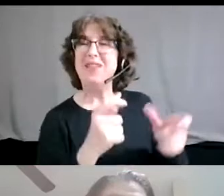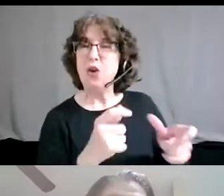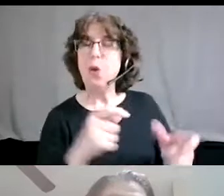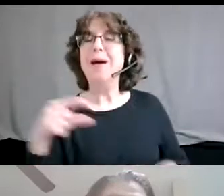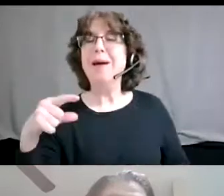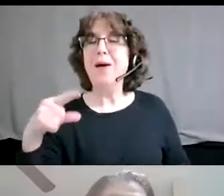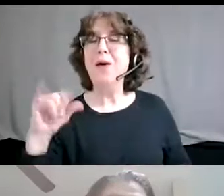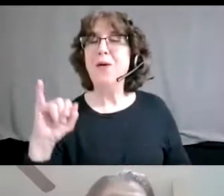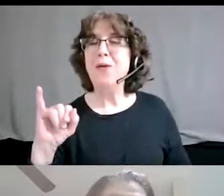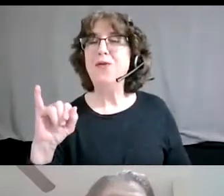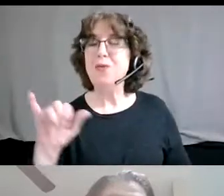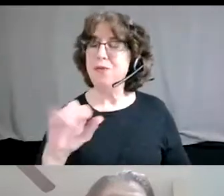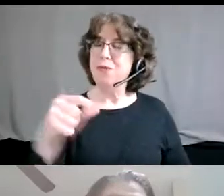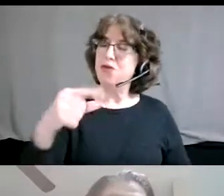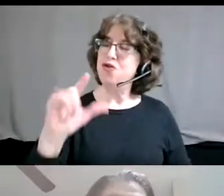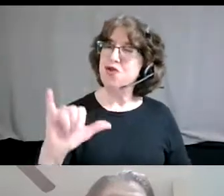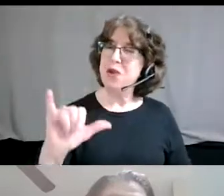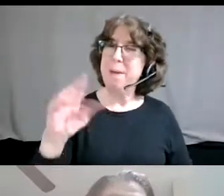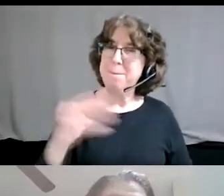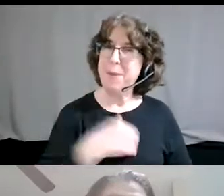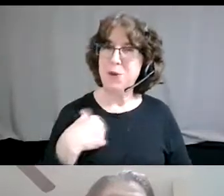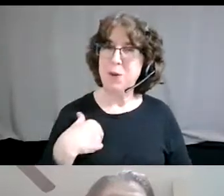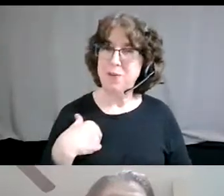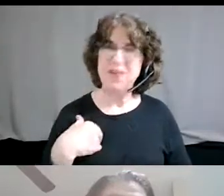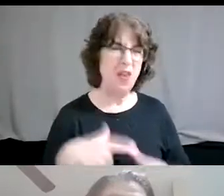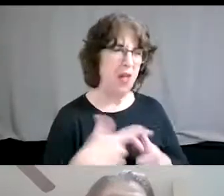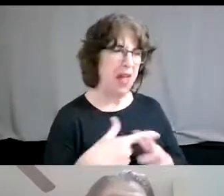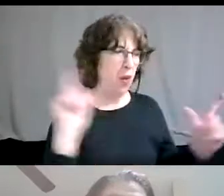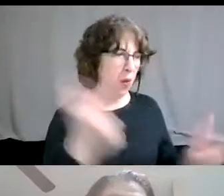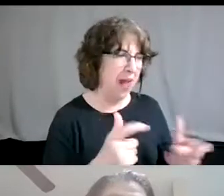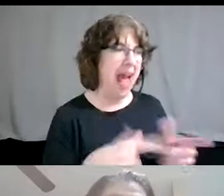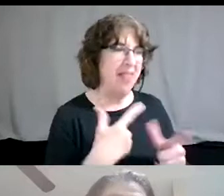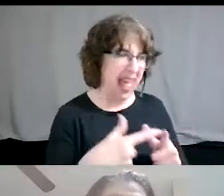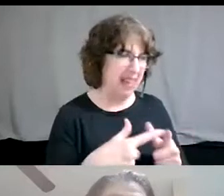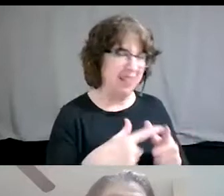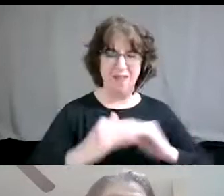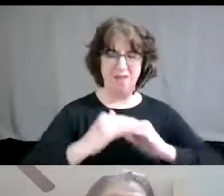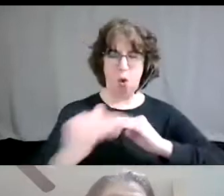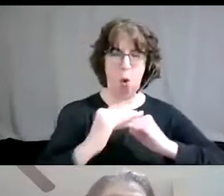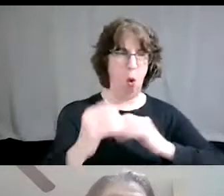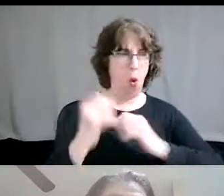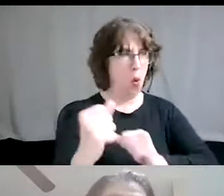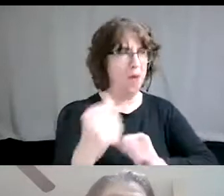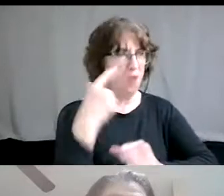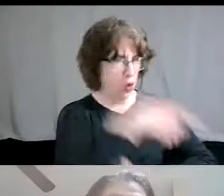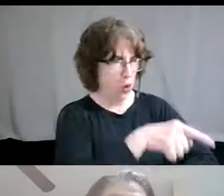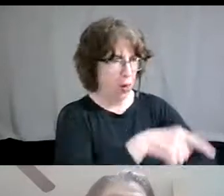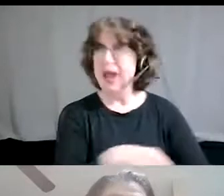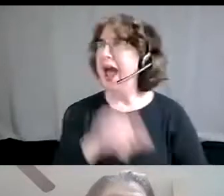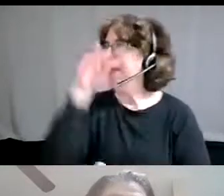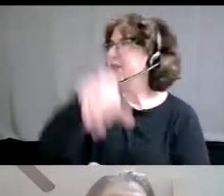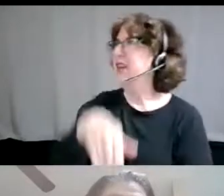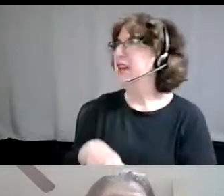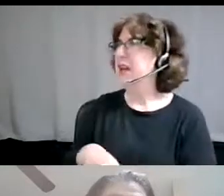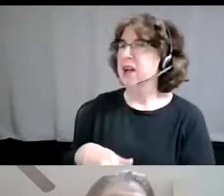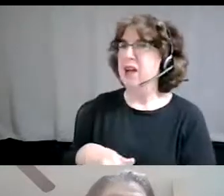that the floor can hold your weight. And the giraffe's like, uh, maybe. And the elephant's like, maybe. And then the giraffe was